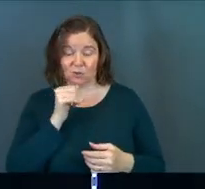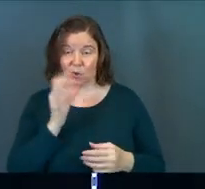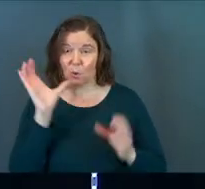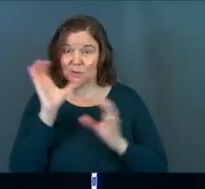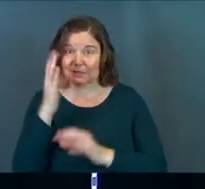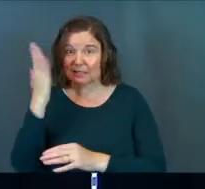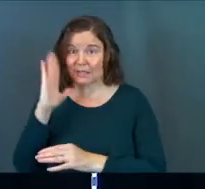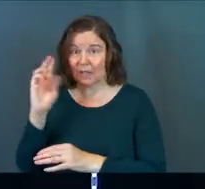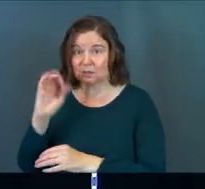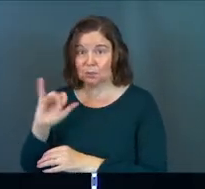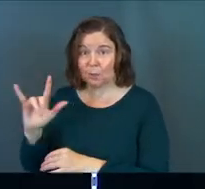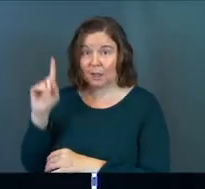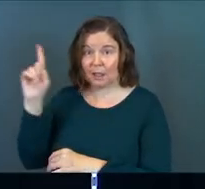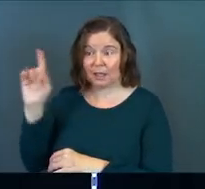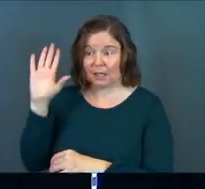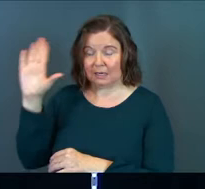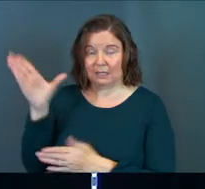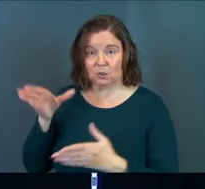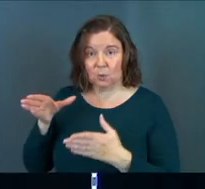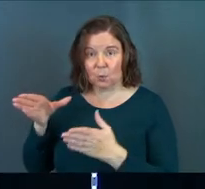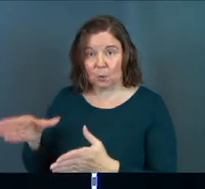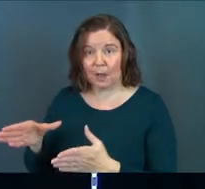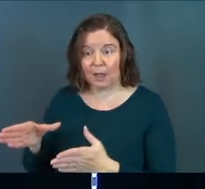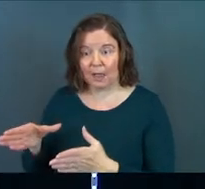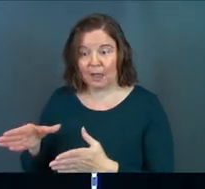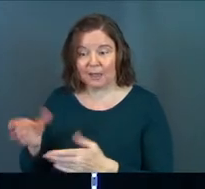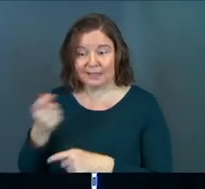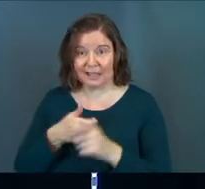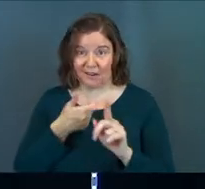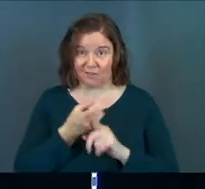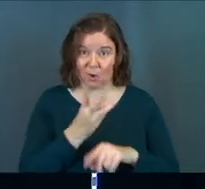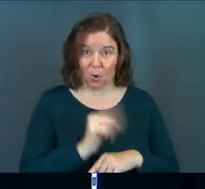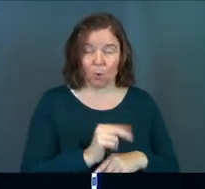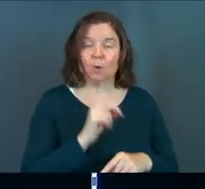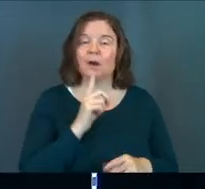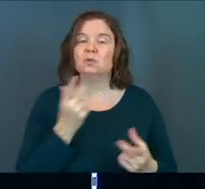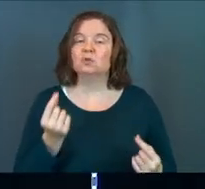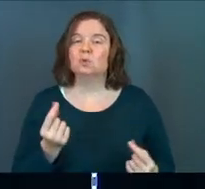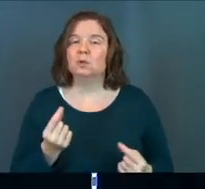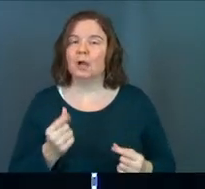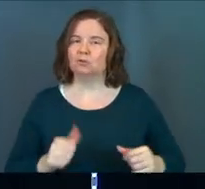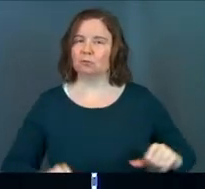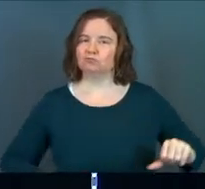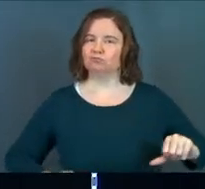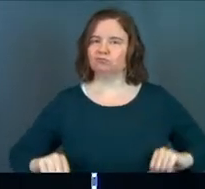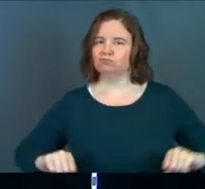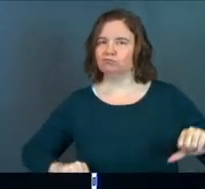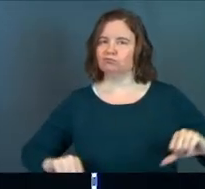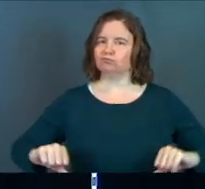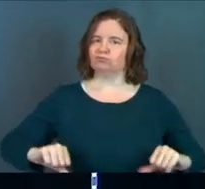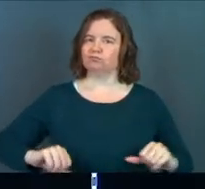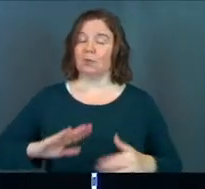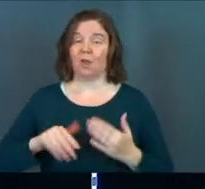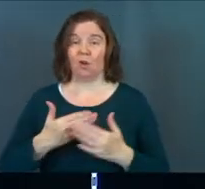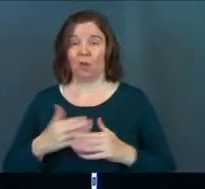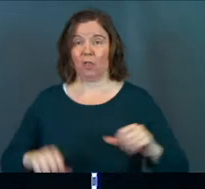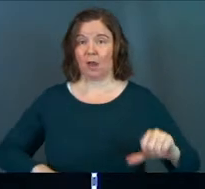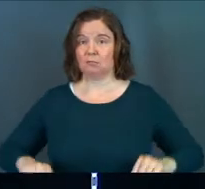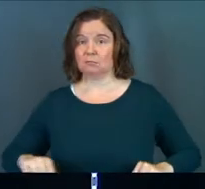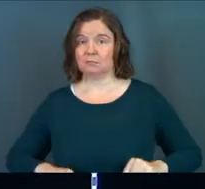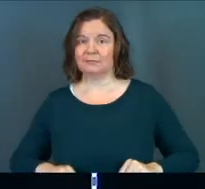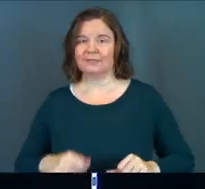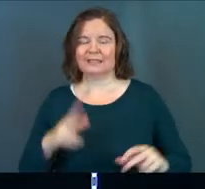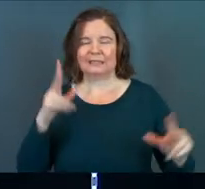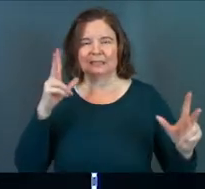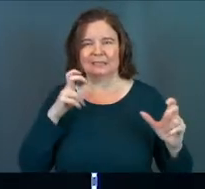don't seek God's will in his way over your own, what you're actually doing is boasting. And all that boasting